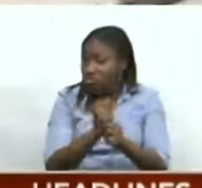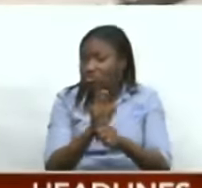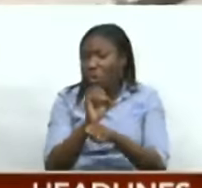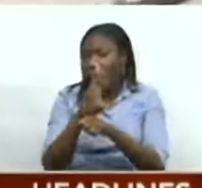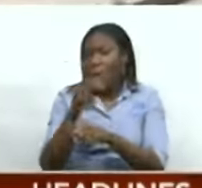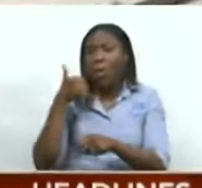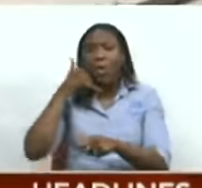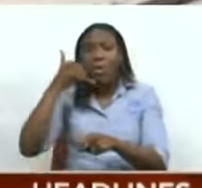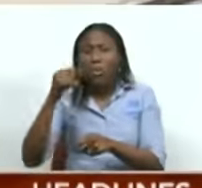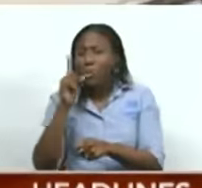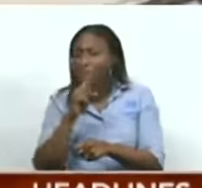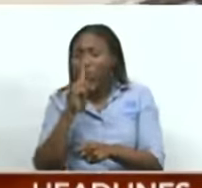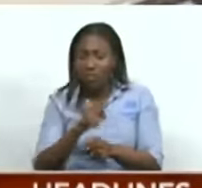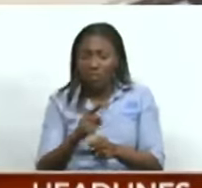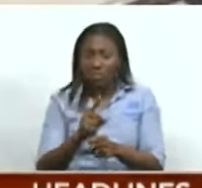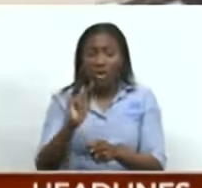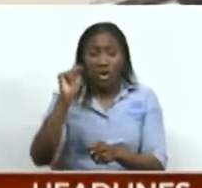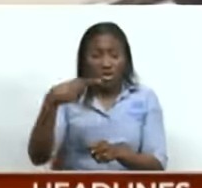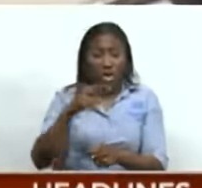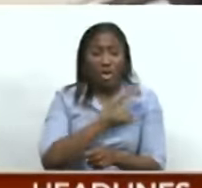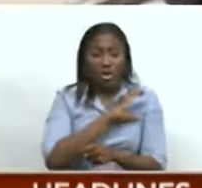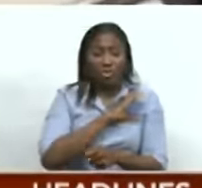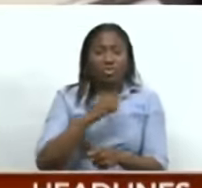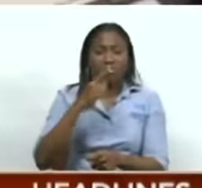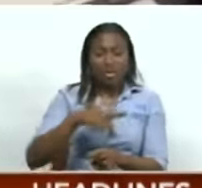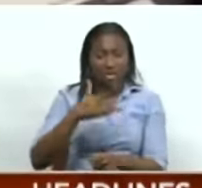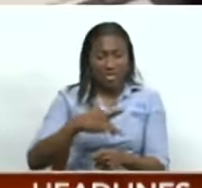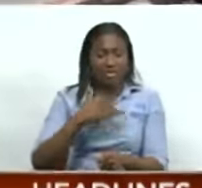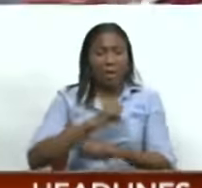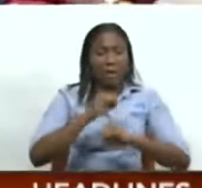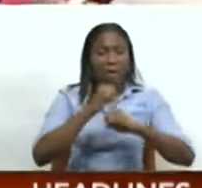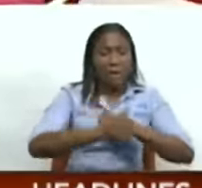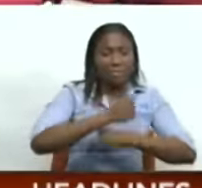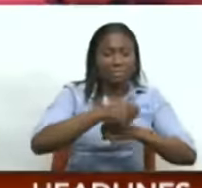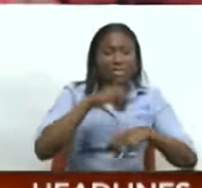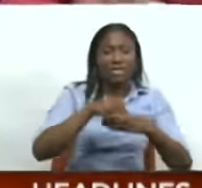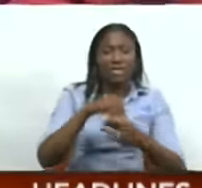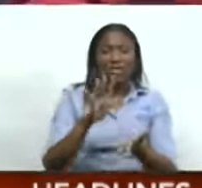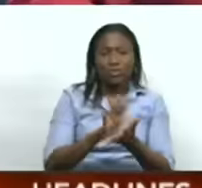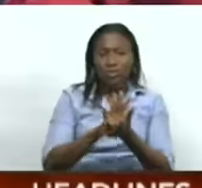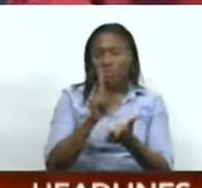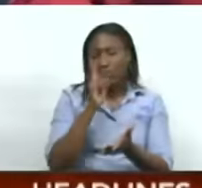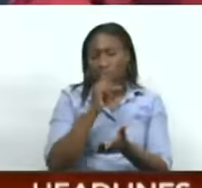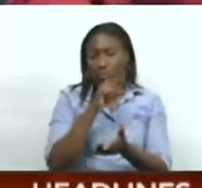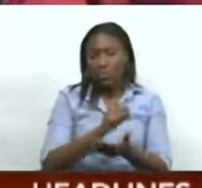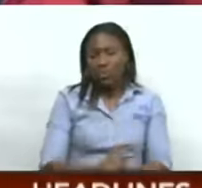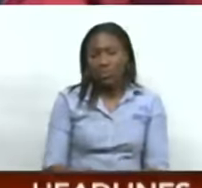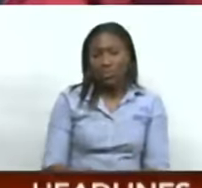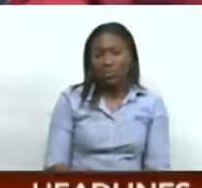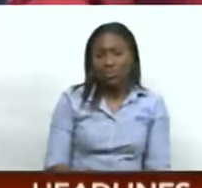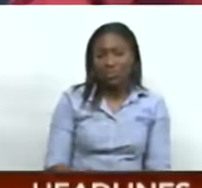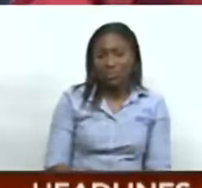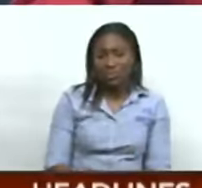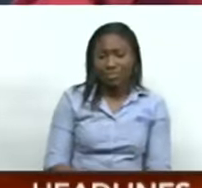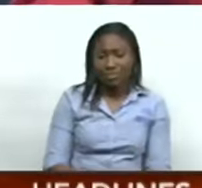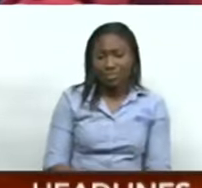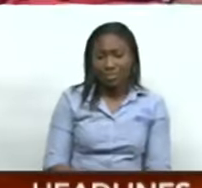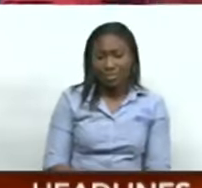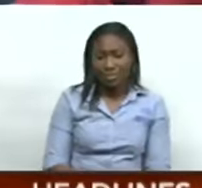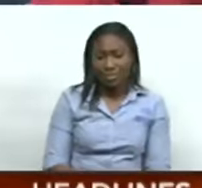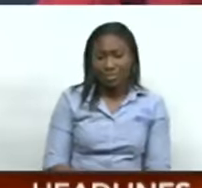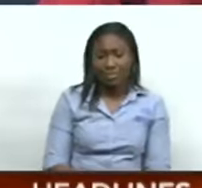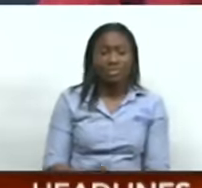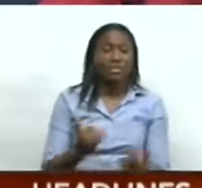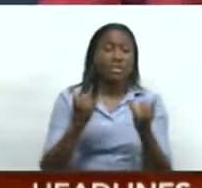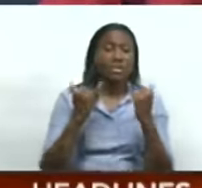Police on Thursday said they believe the bomb threat at the schools is a hoax. From returning to news at